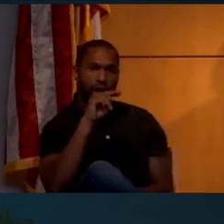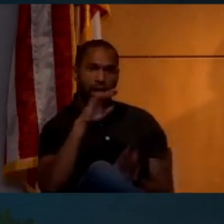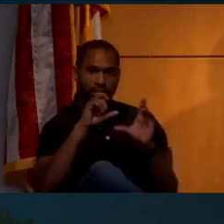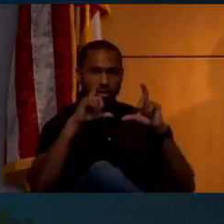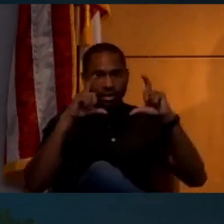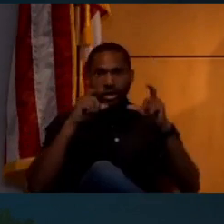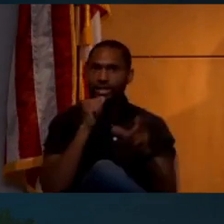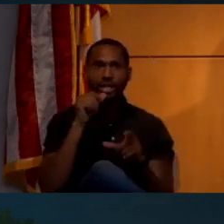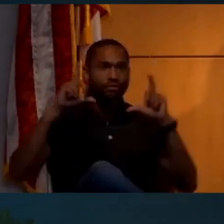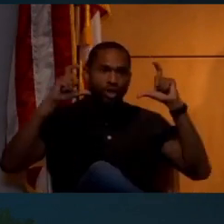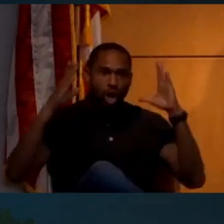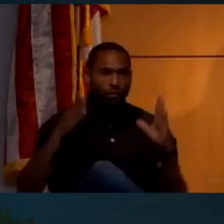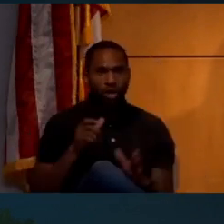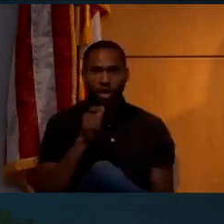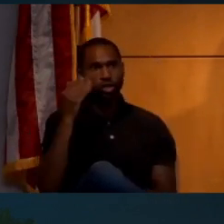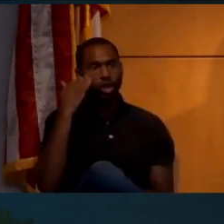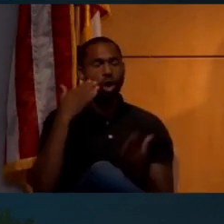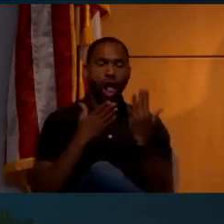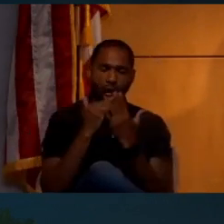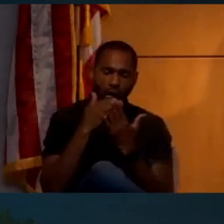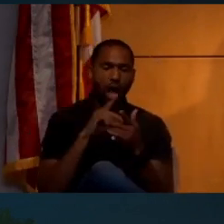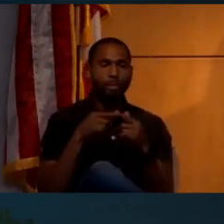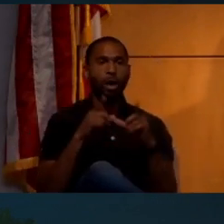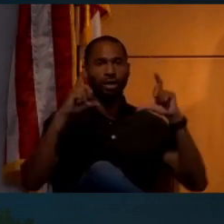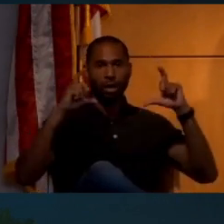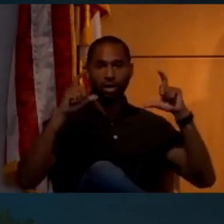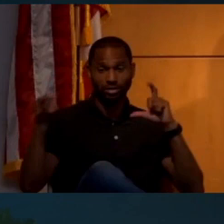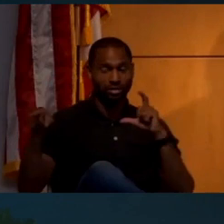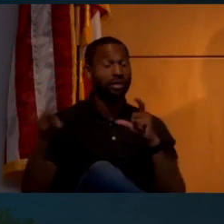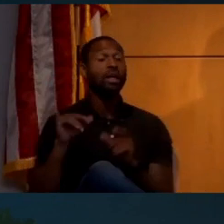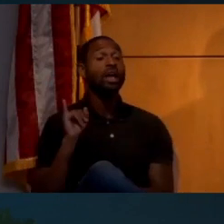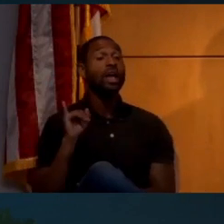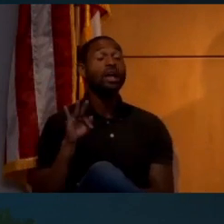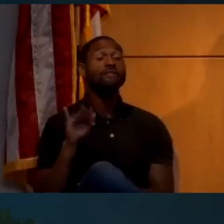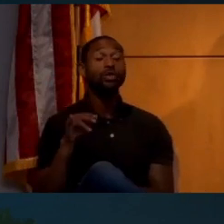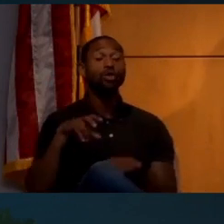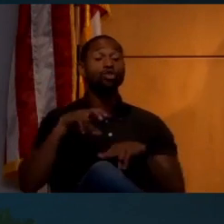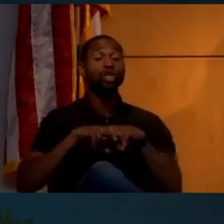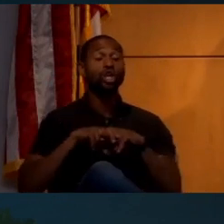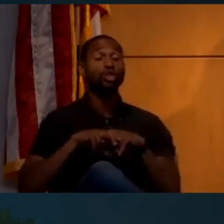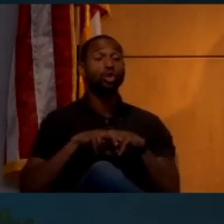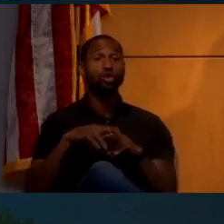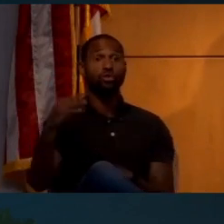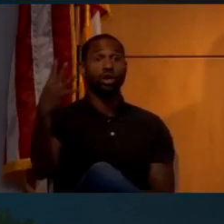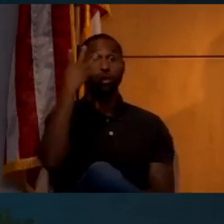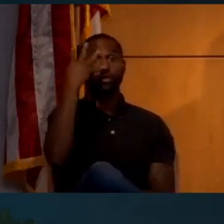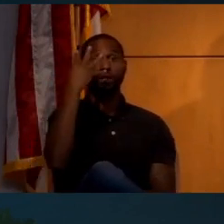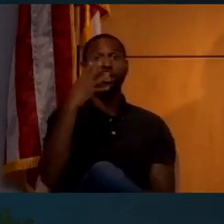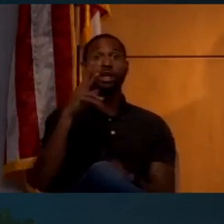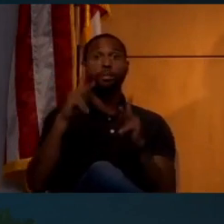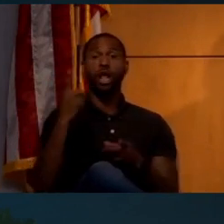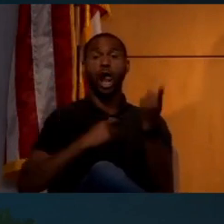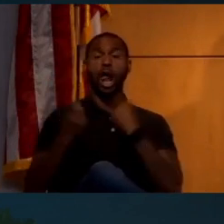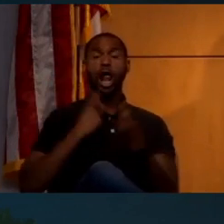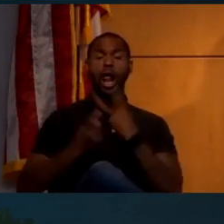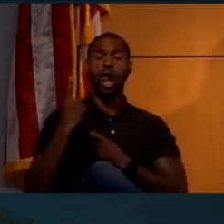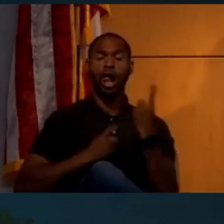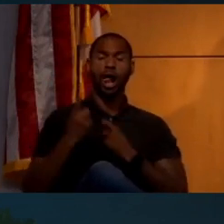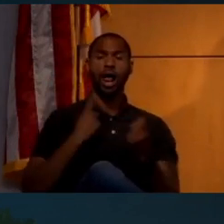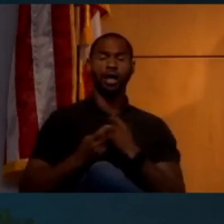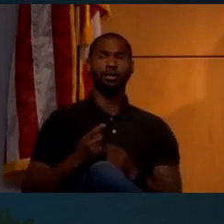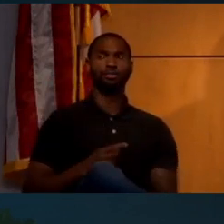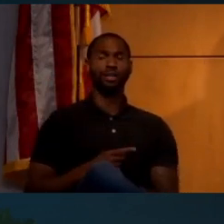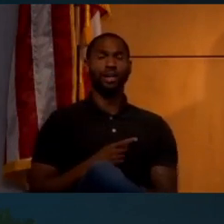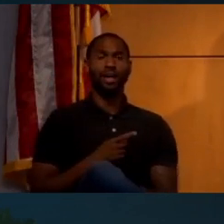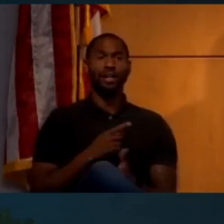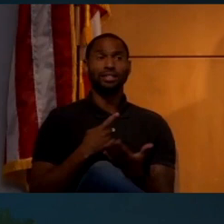a photographer. doesn't know all the ins and outs of these sorts of things. And again, if you're sitting on a stool with a camera in your face and somebody's asking you a bunch of questions, at